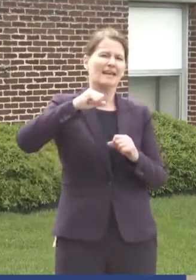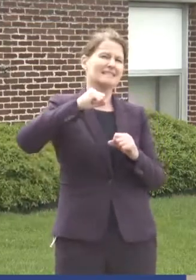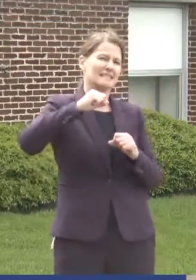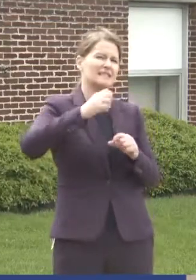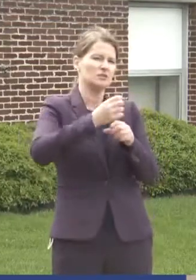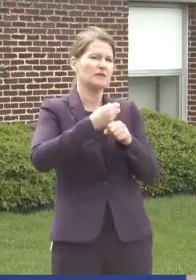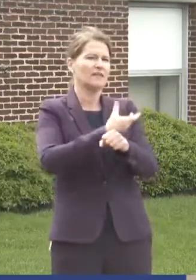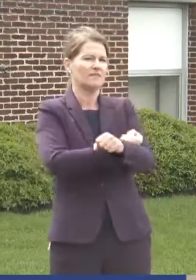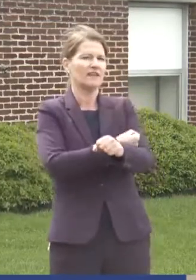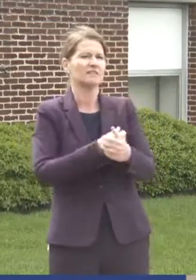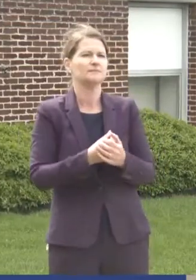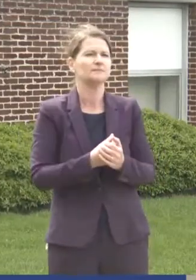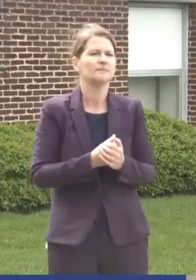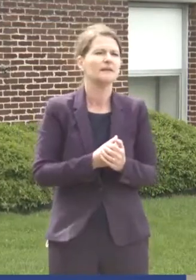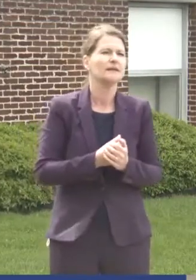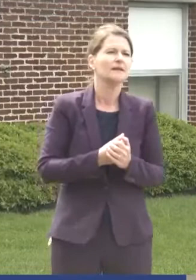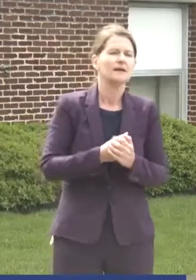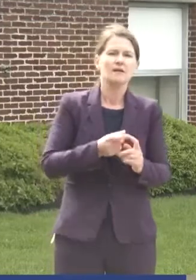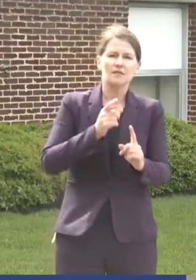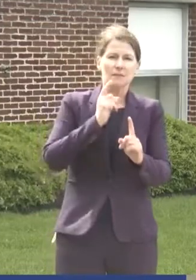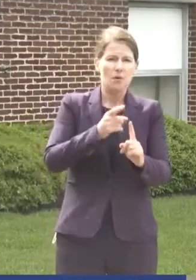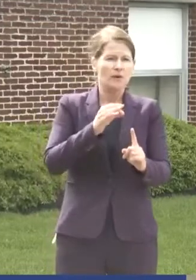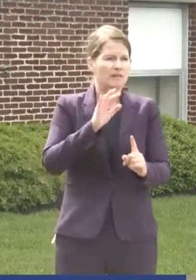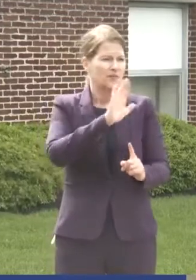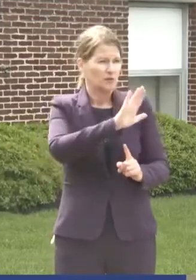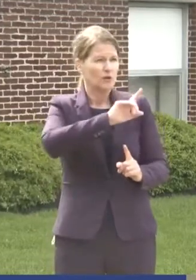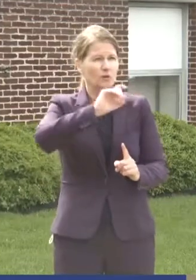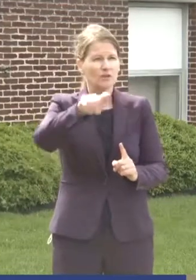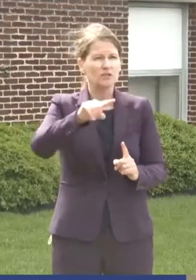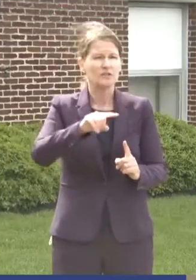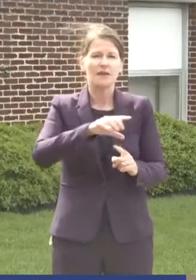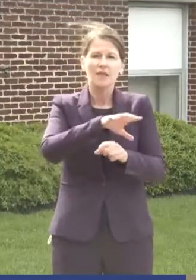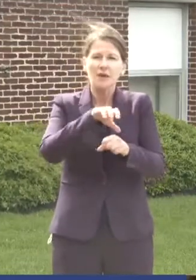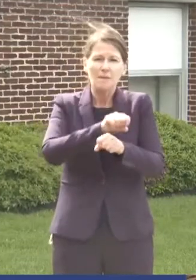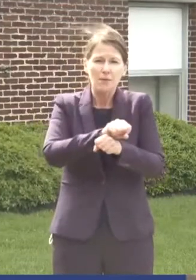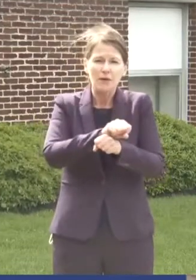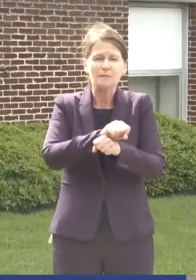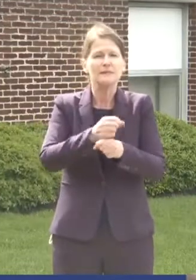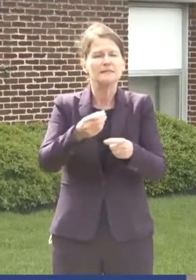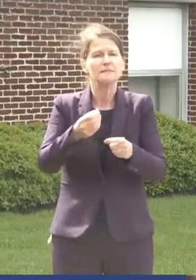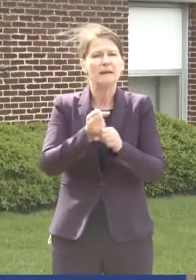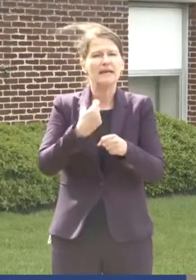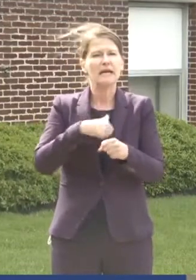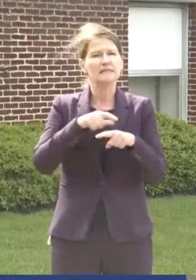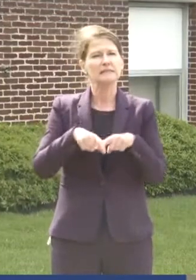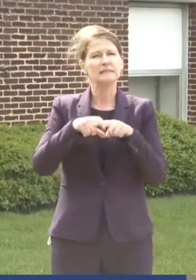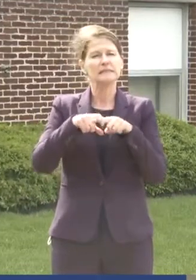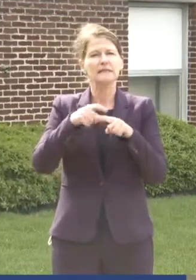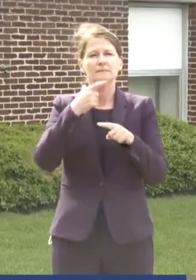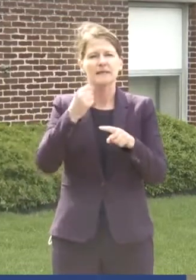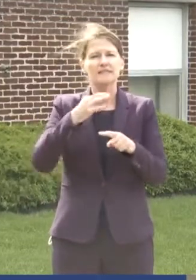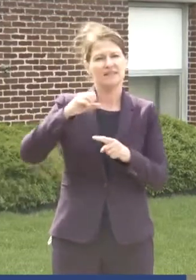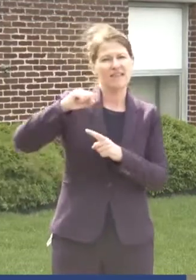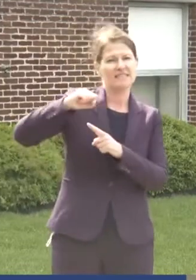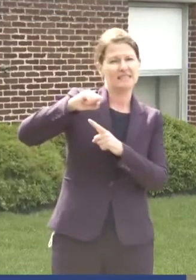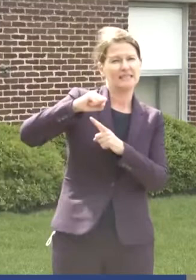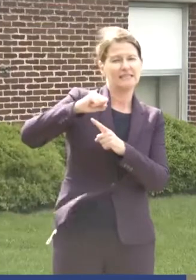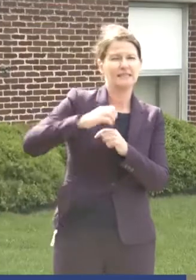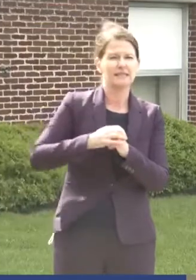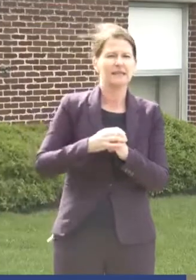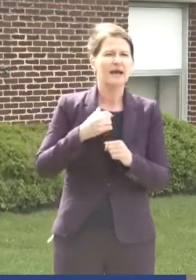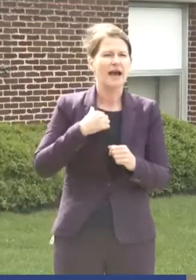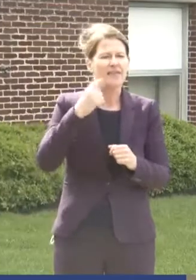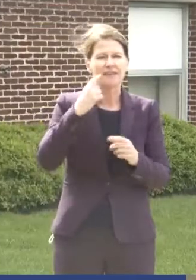So the crux of the question is really those appointments give us pause because of hesitancy. I think to